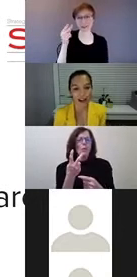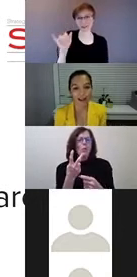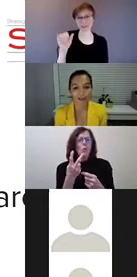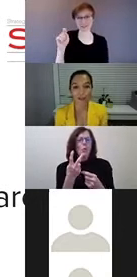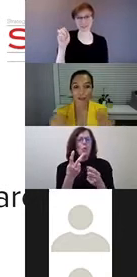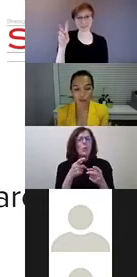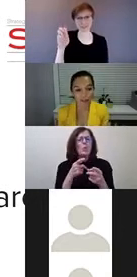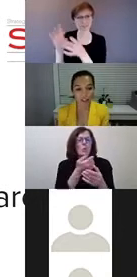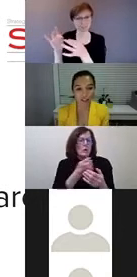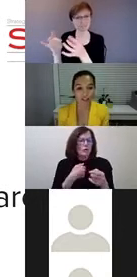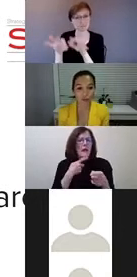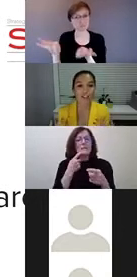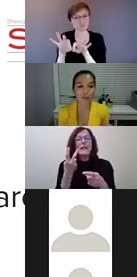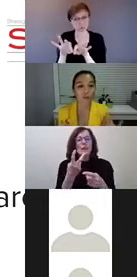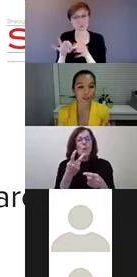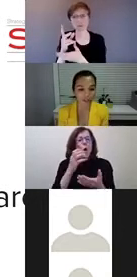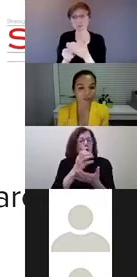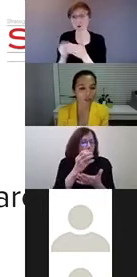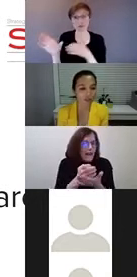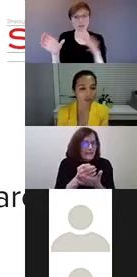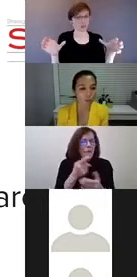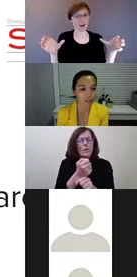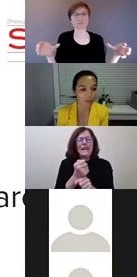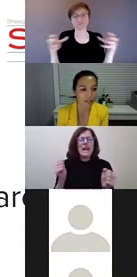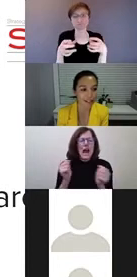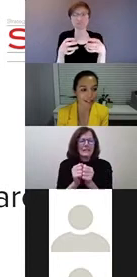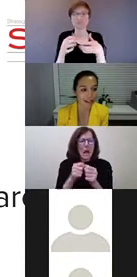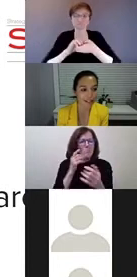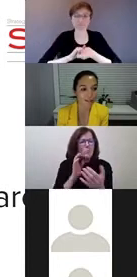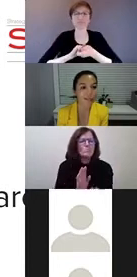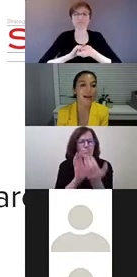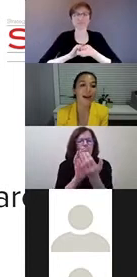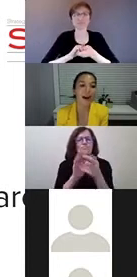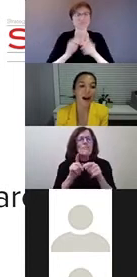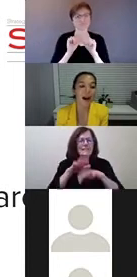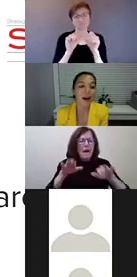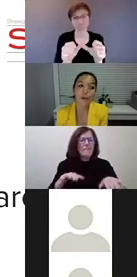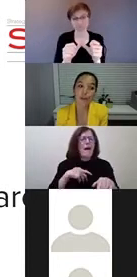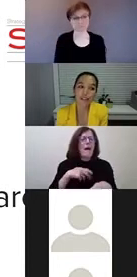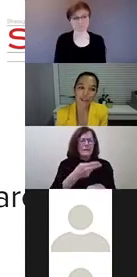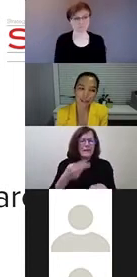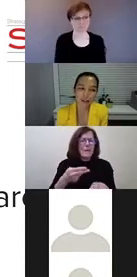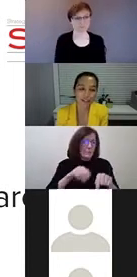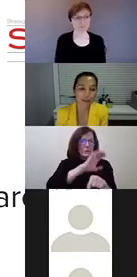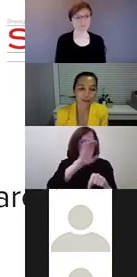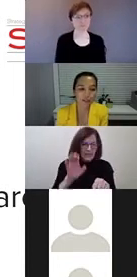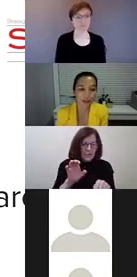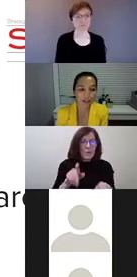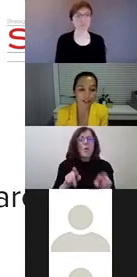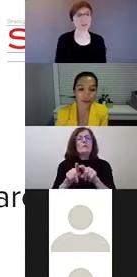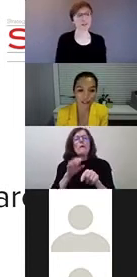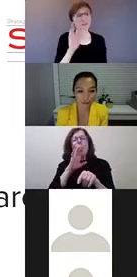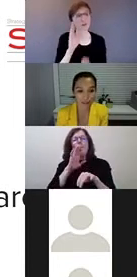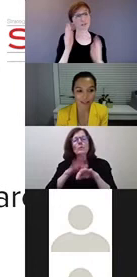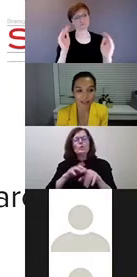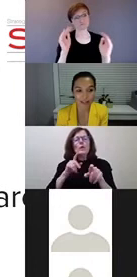to have those two conventions working towards the inclusion of children with disabilities in Canada. We'll talk a little bit about some of the families